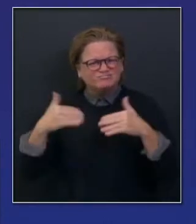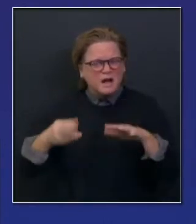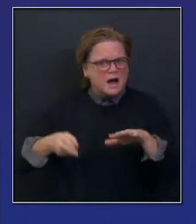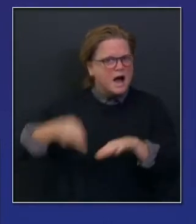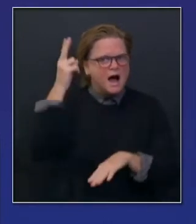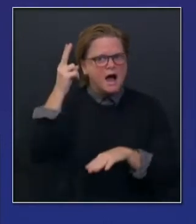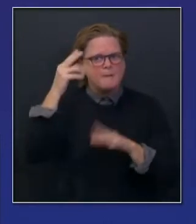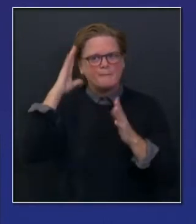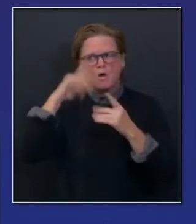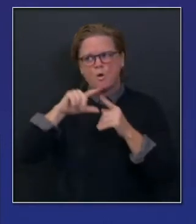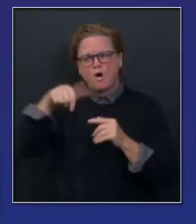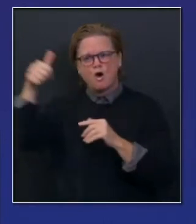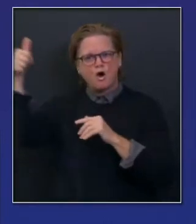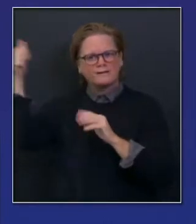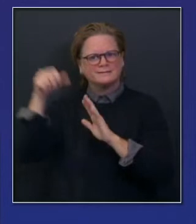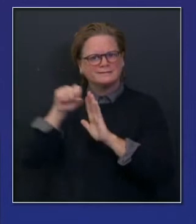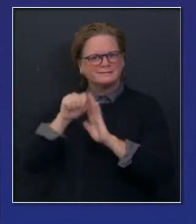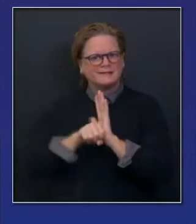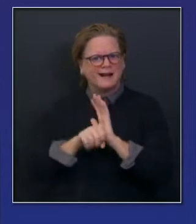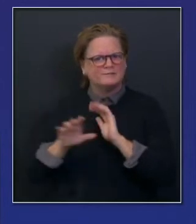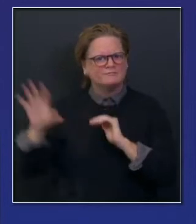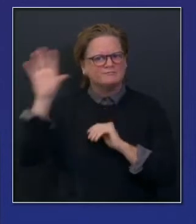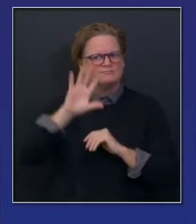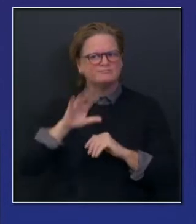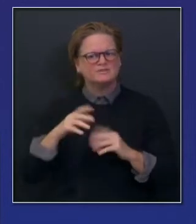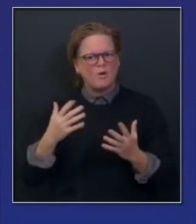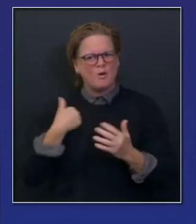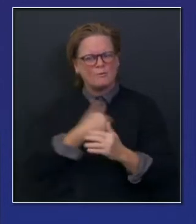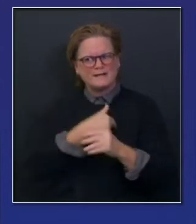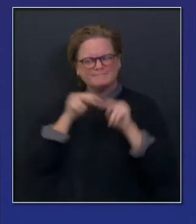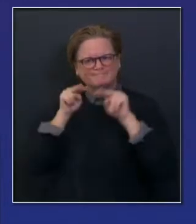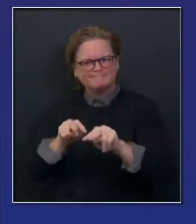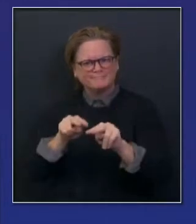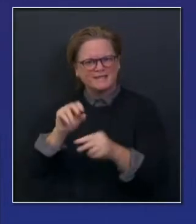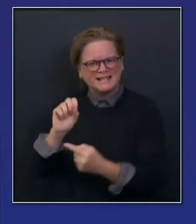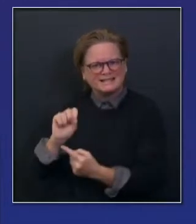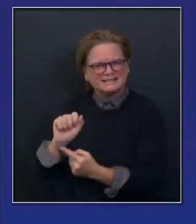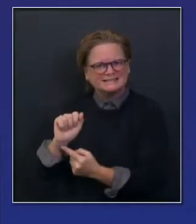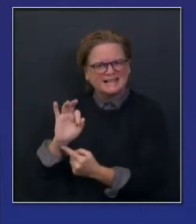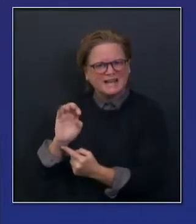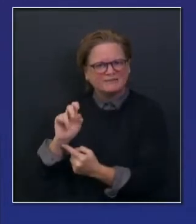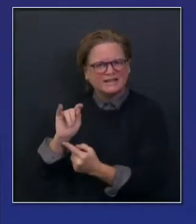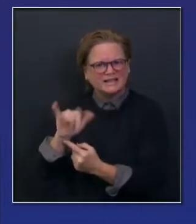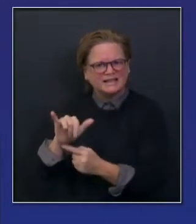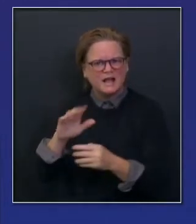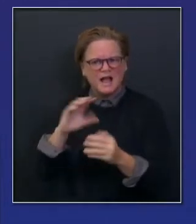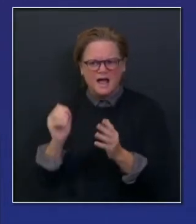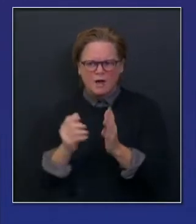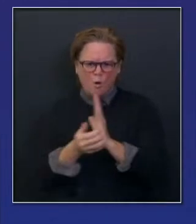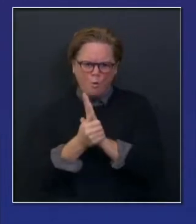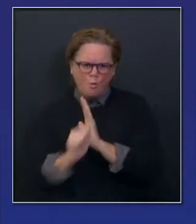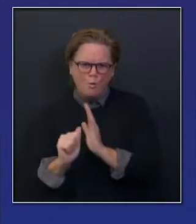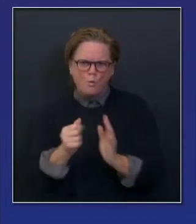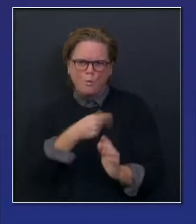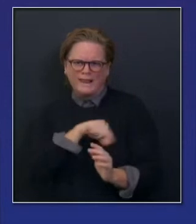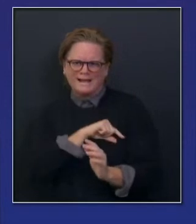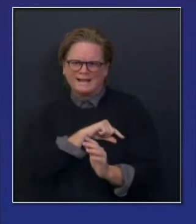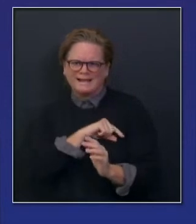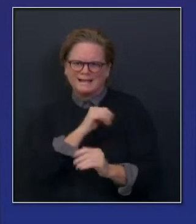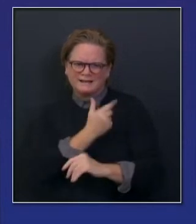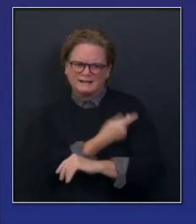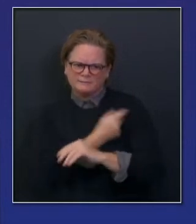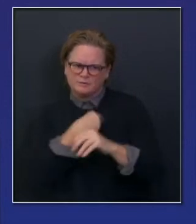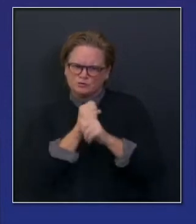focus on efficacy and safety, cultural competency. Bottom-up, again, not top-down.